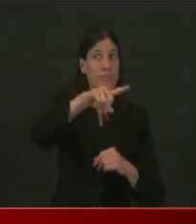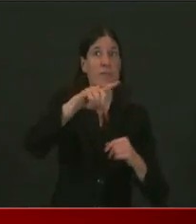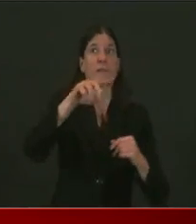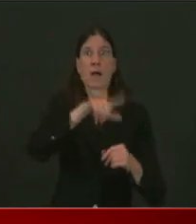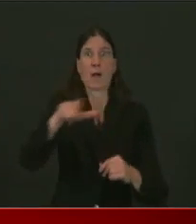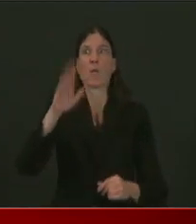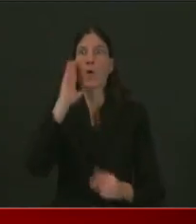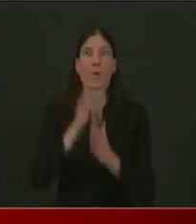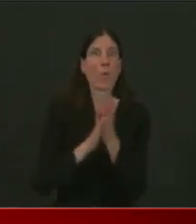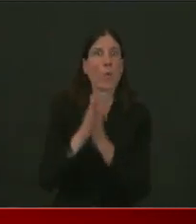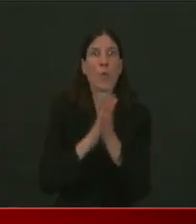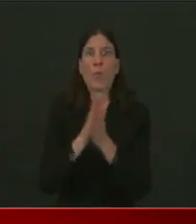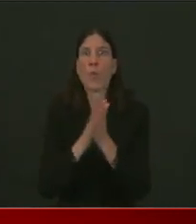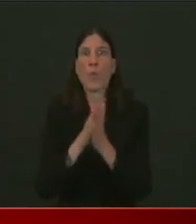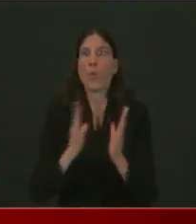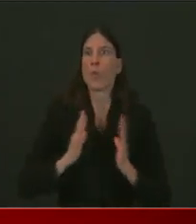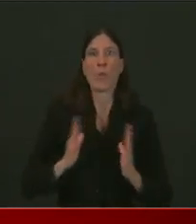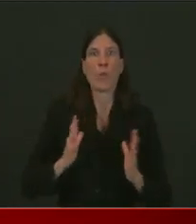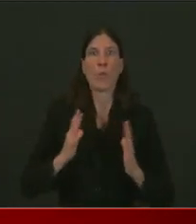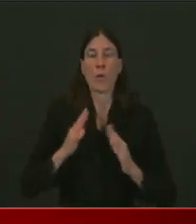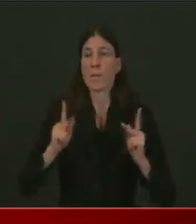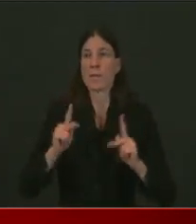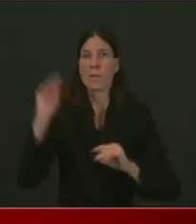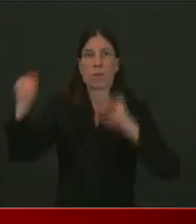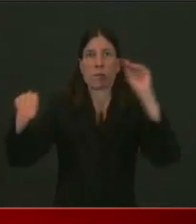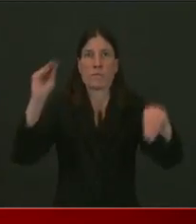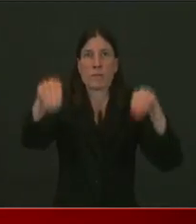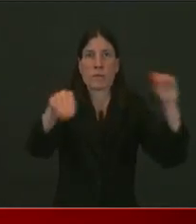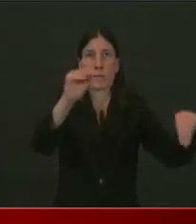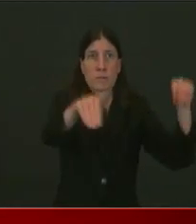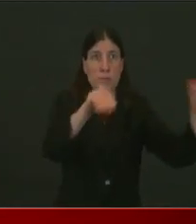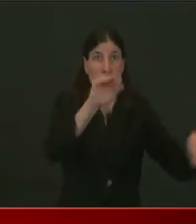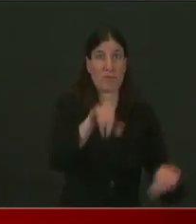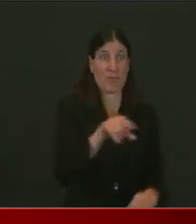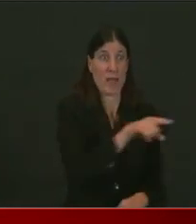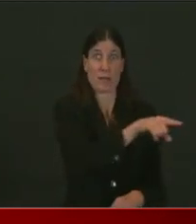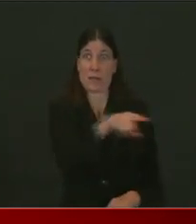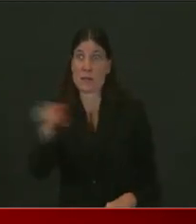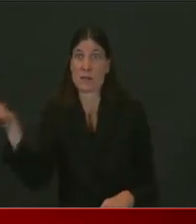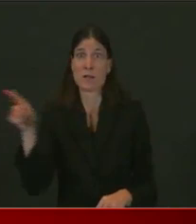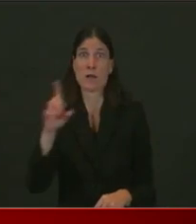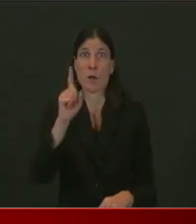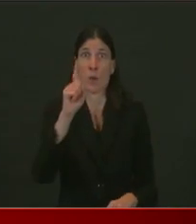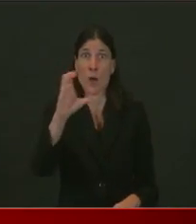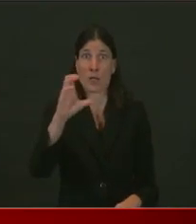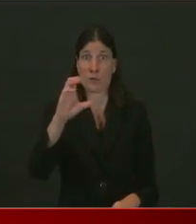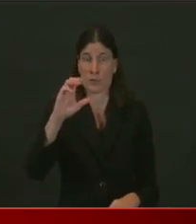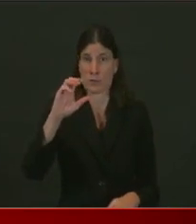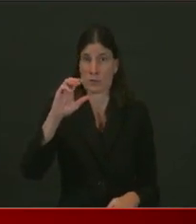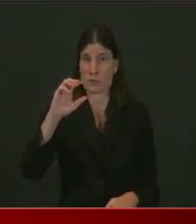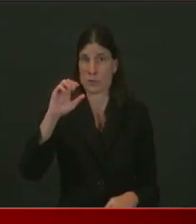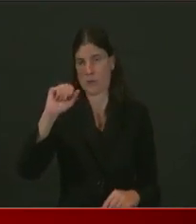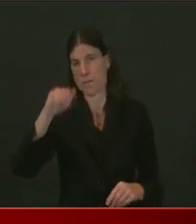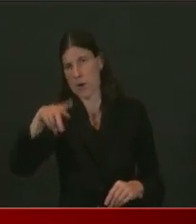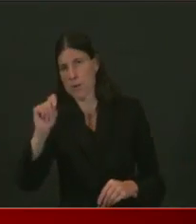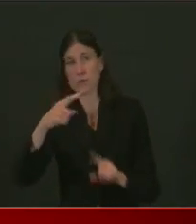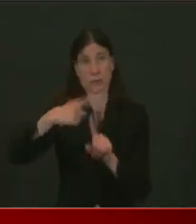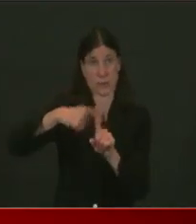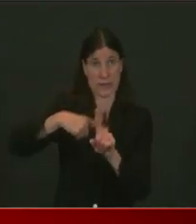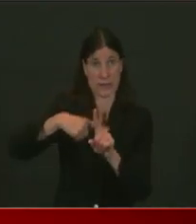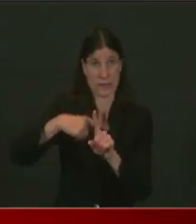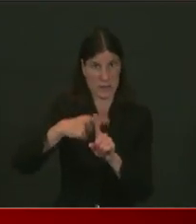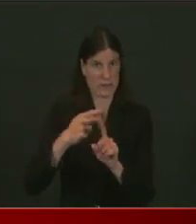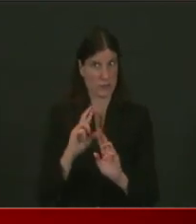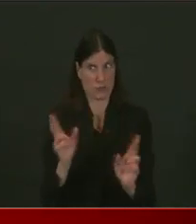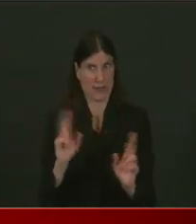act to achieve the goal. And this really is a matter of life and death. Homelessness in this crisis is a matter of